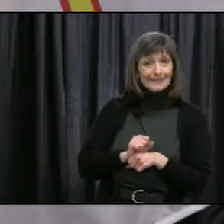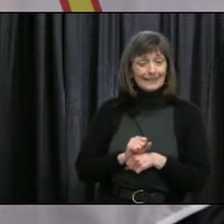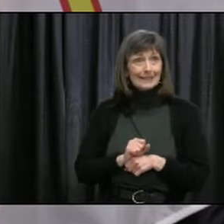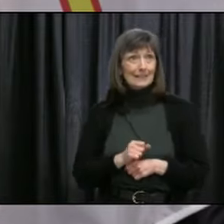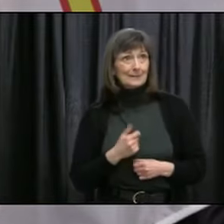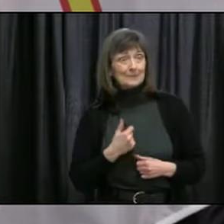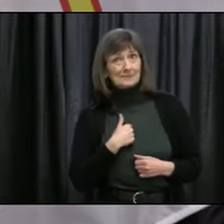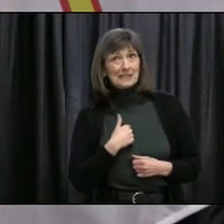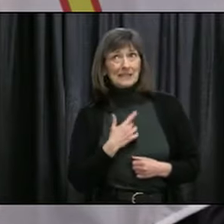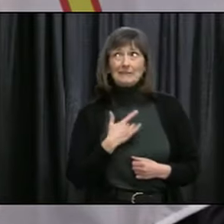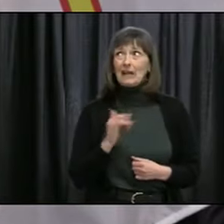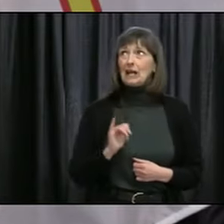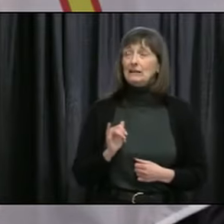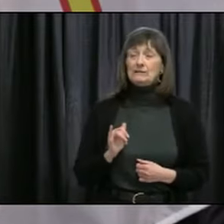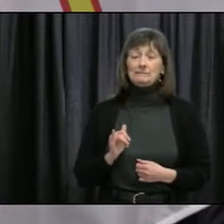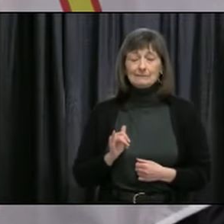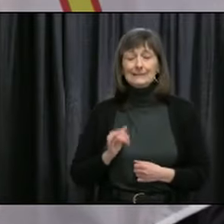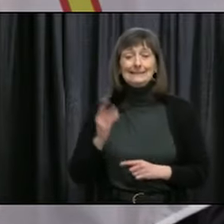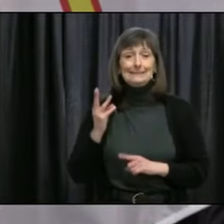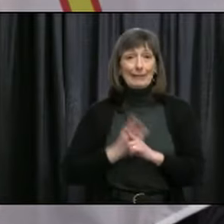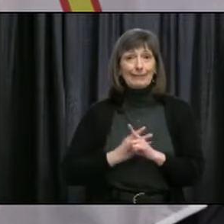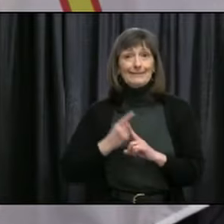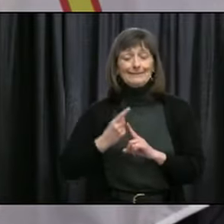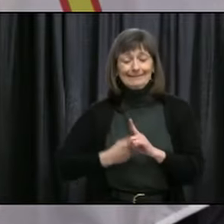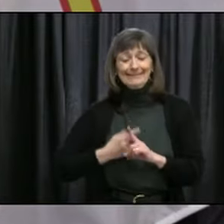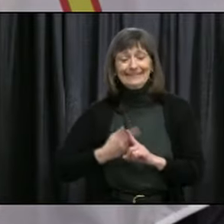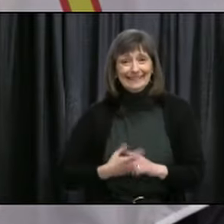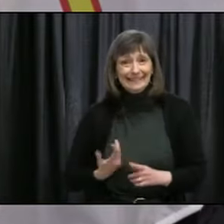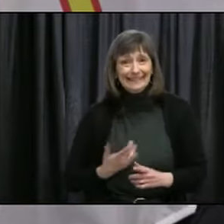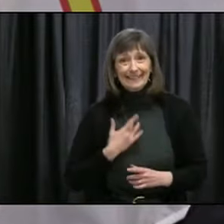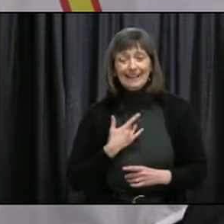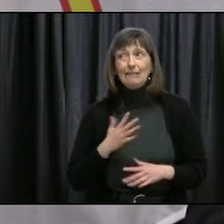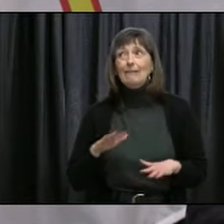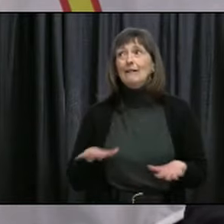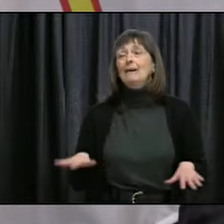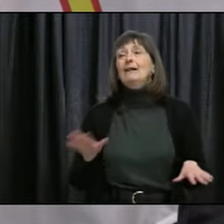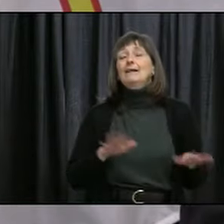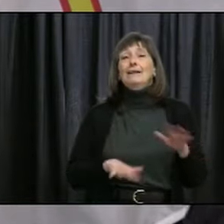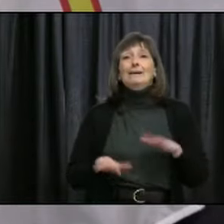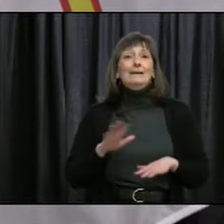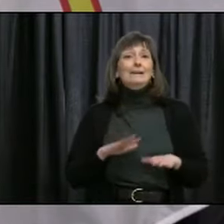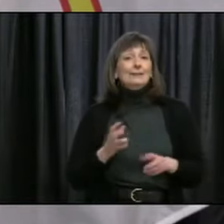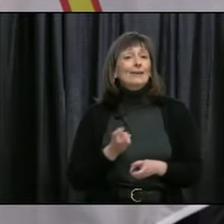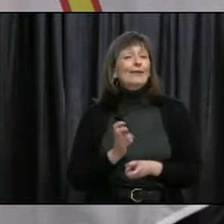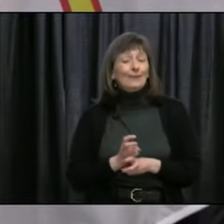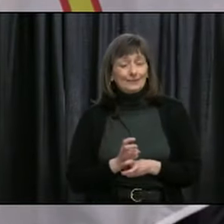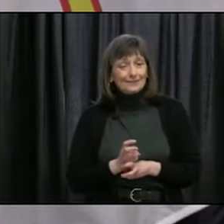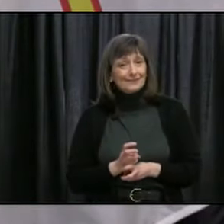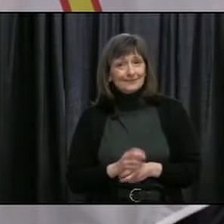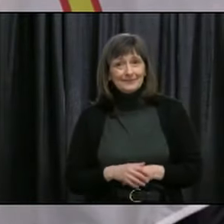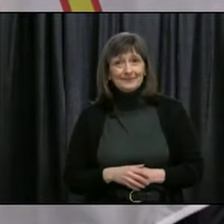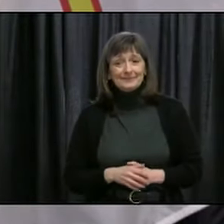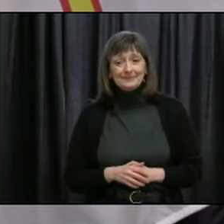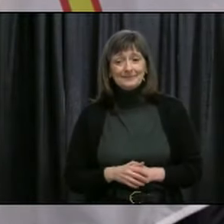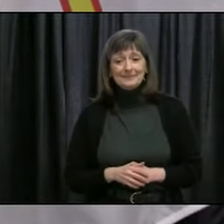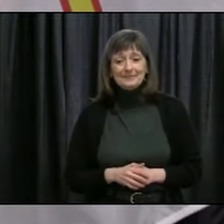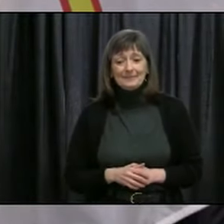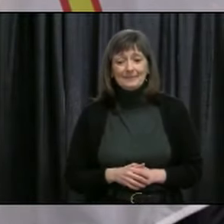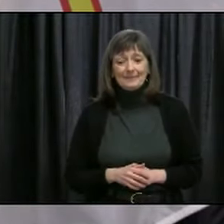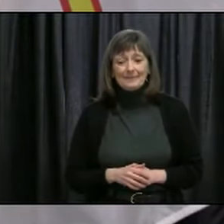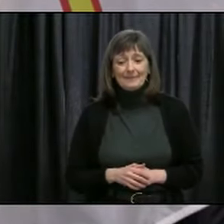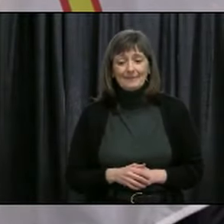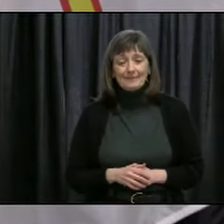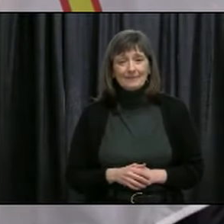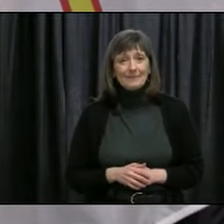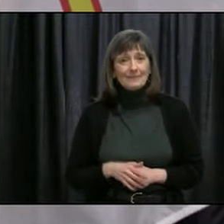know for me as well, it feels like it's been months for families and workers and businesses that have had to deal with this challenge. We have